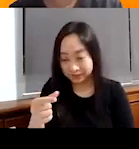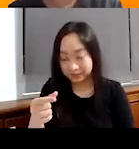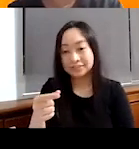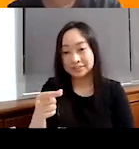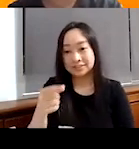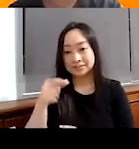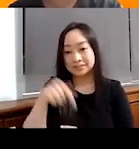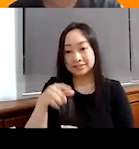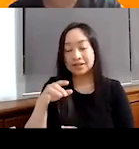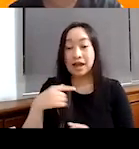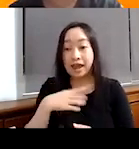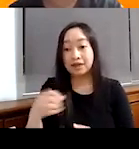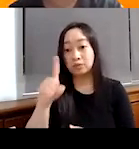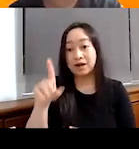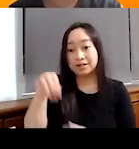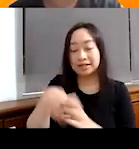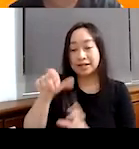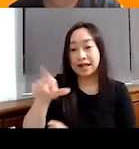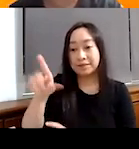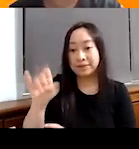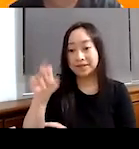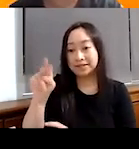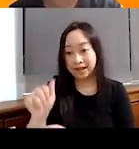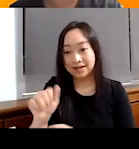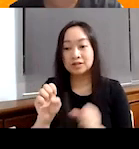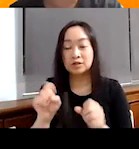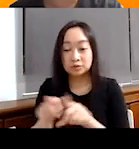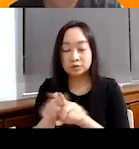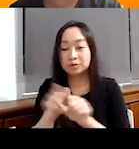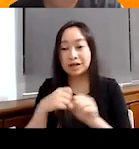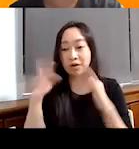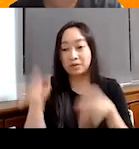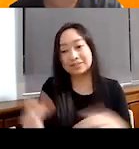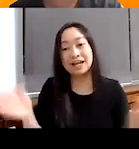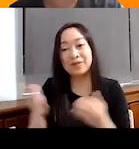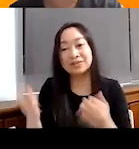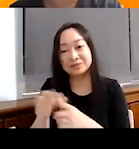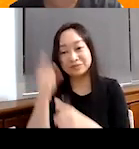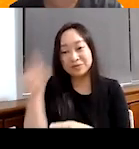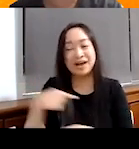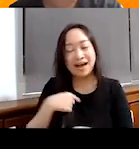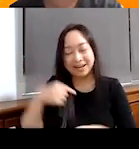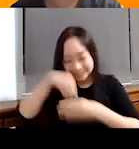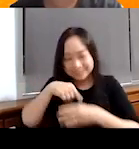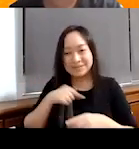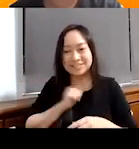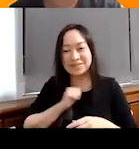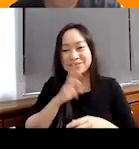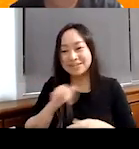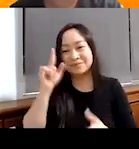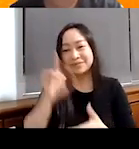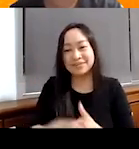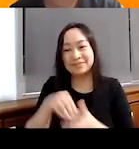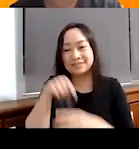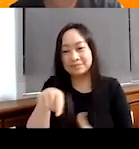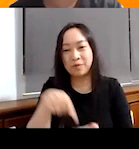and I sponsor one in Albania. And so I hope that that's a encouraging word to all of you that I really believe, I really believe in the model.